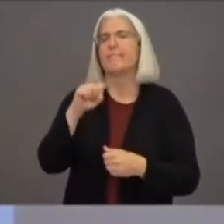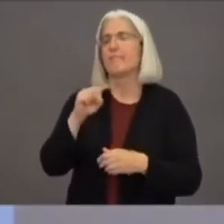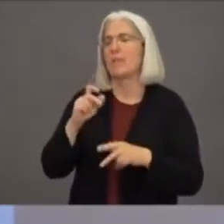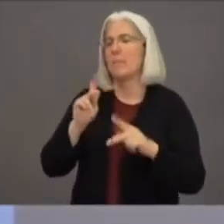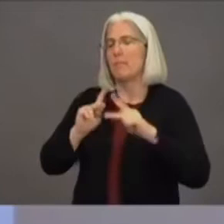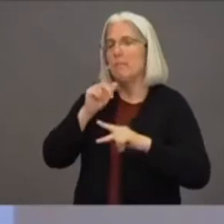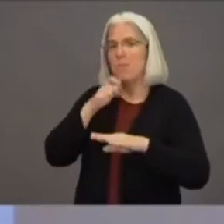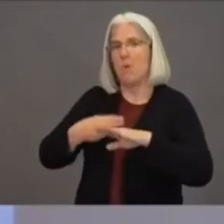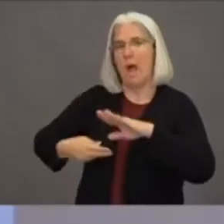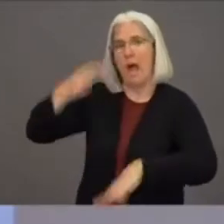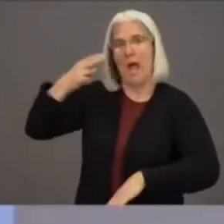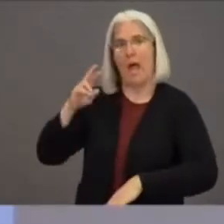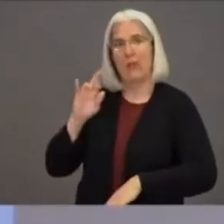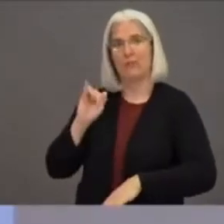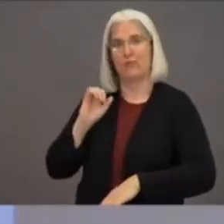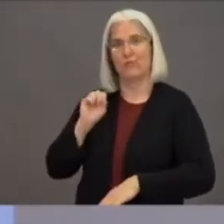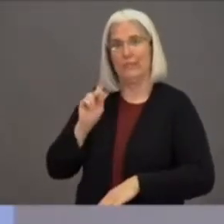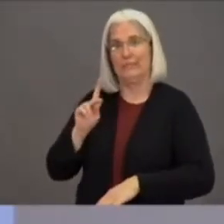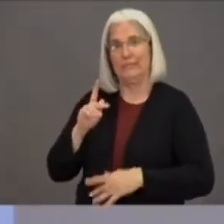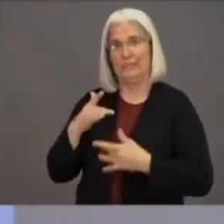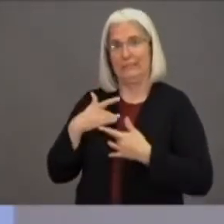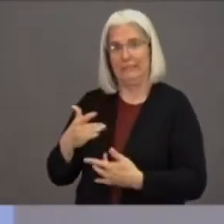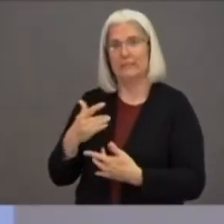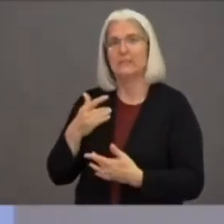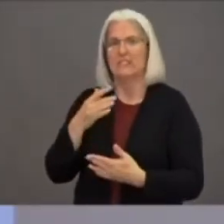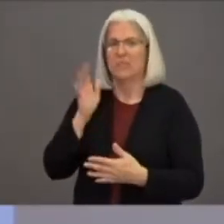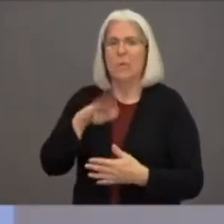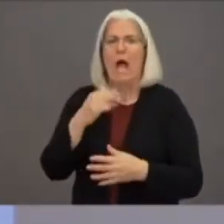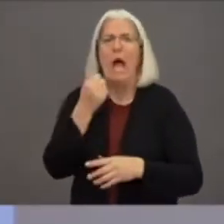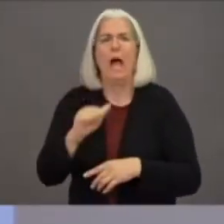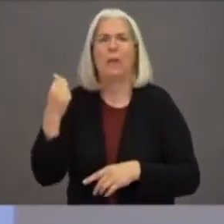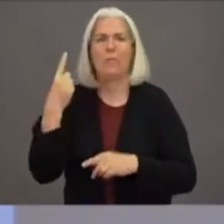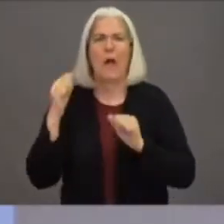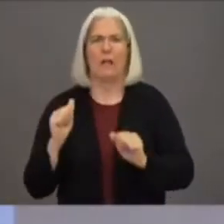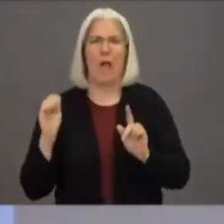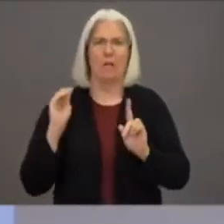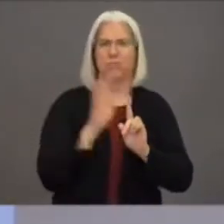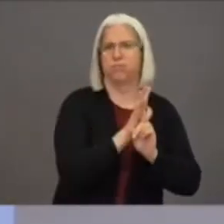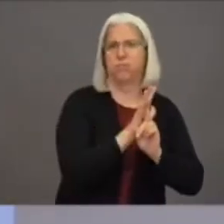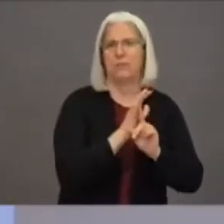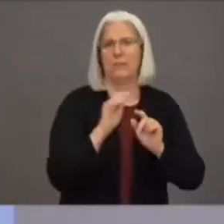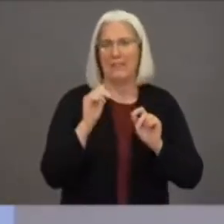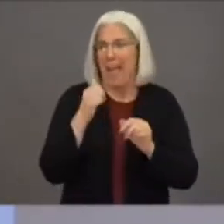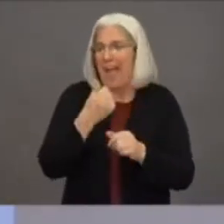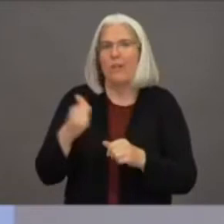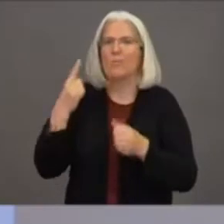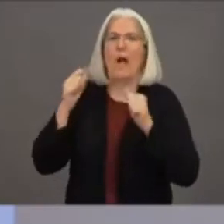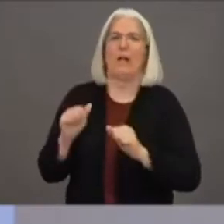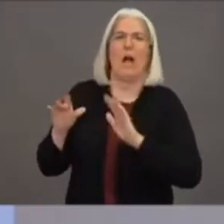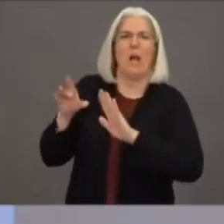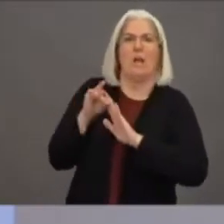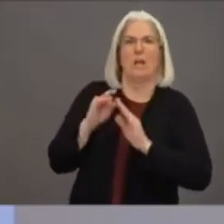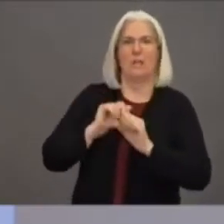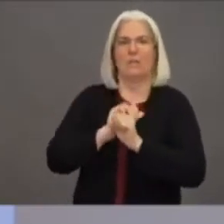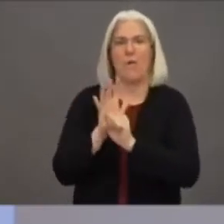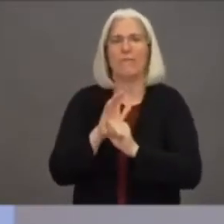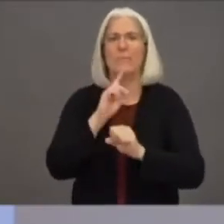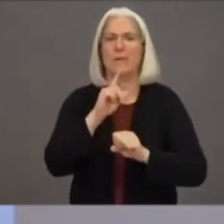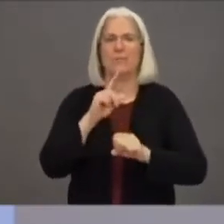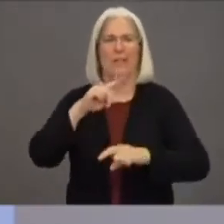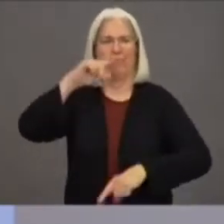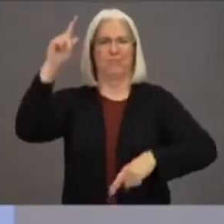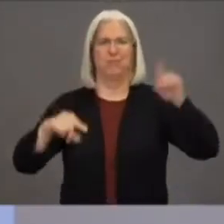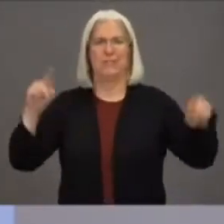However, people who have medical, existing medical conditions or people who are over the age of 65